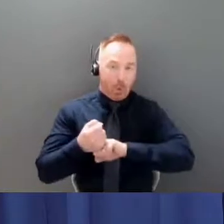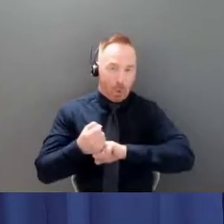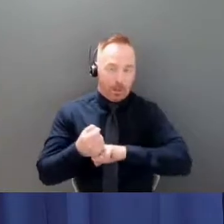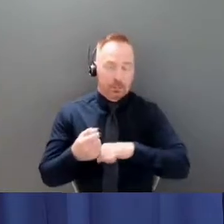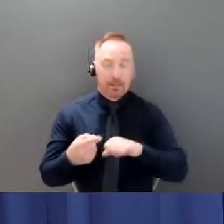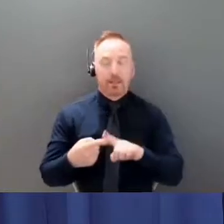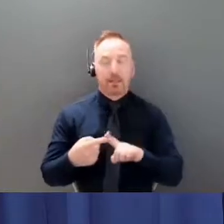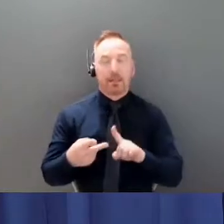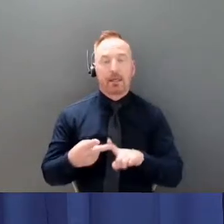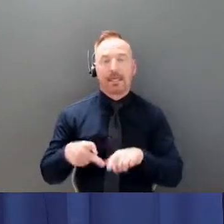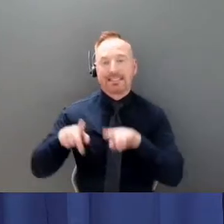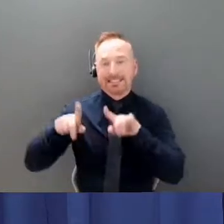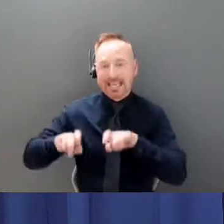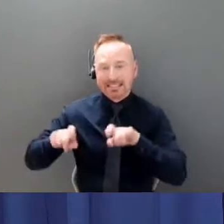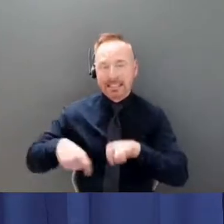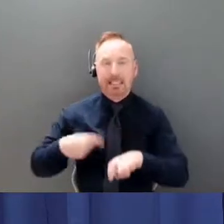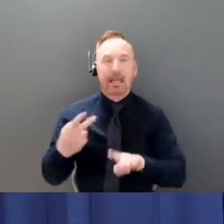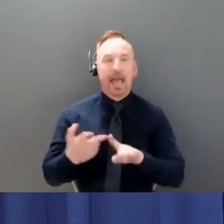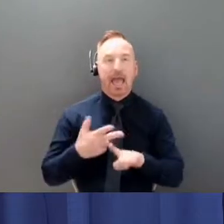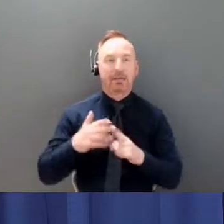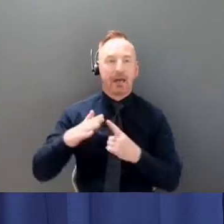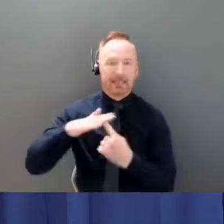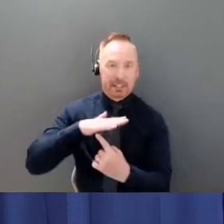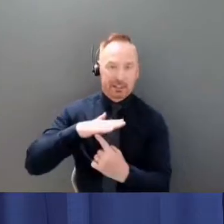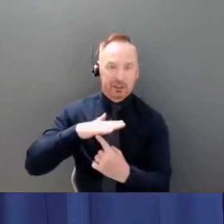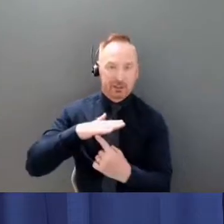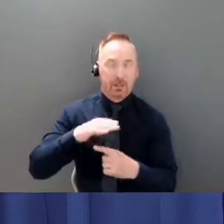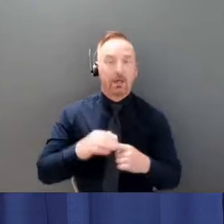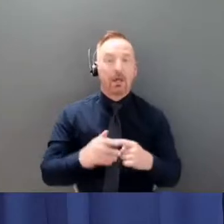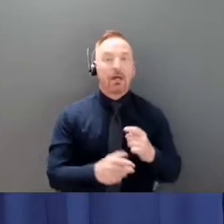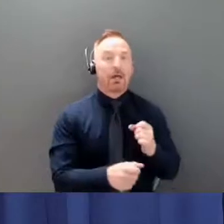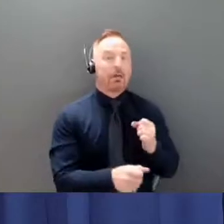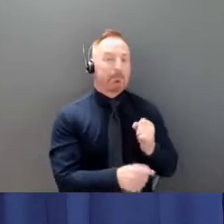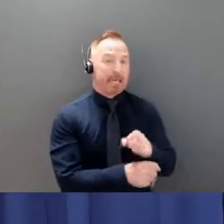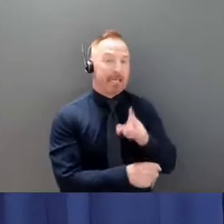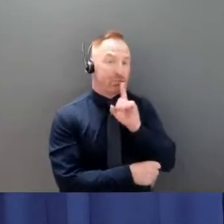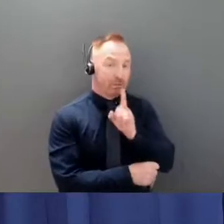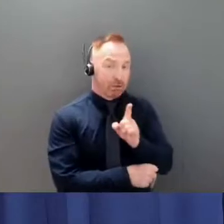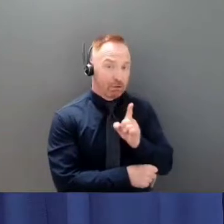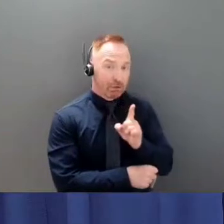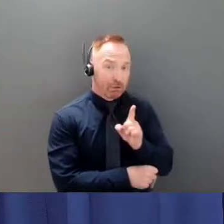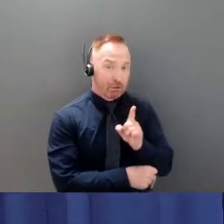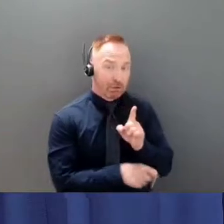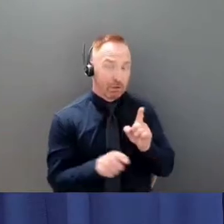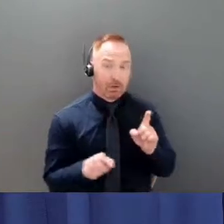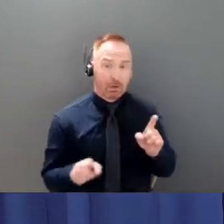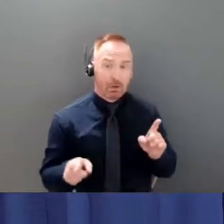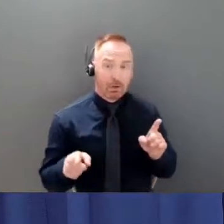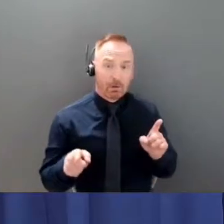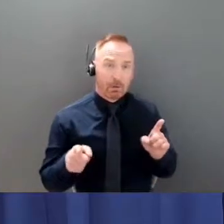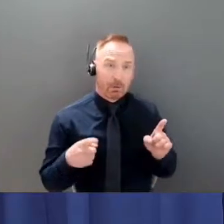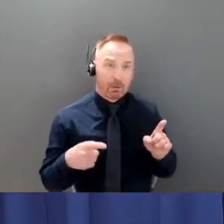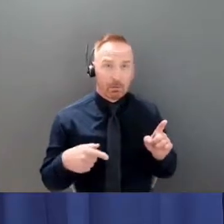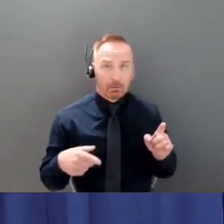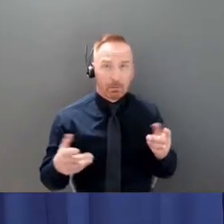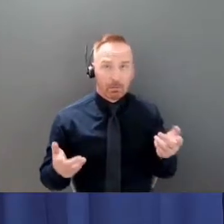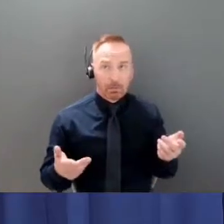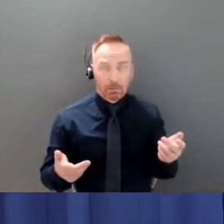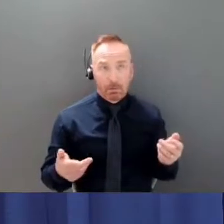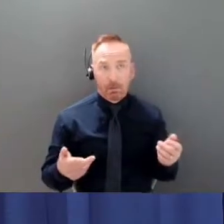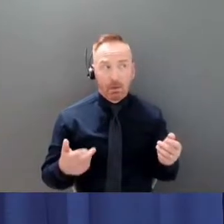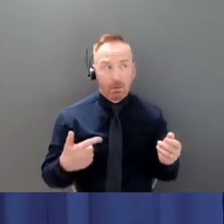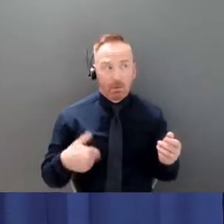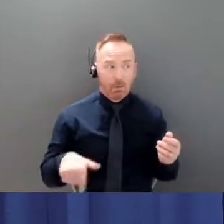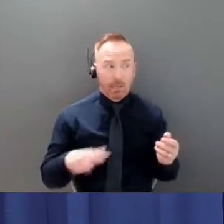isolation so again as in anywhere it's making sure that we are finding uh we are continually finding